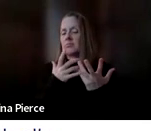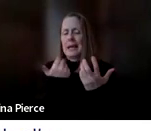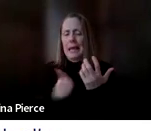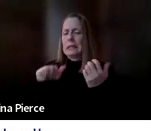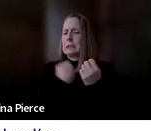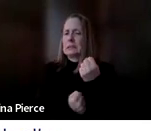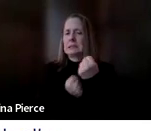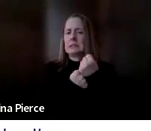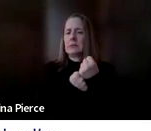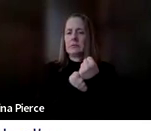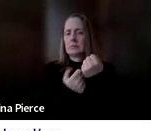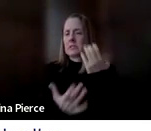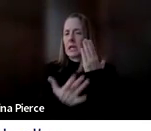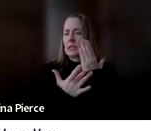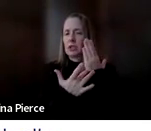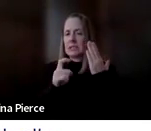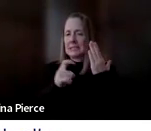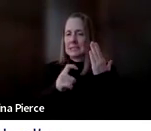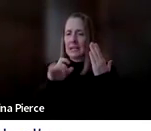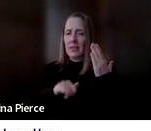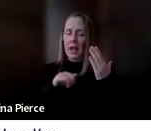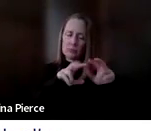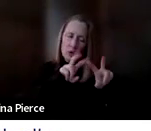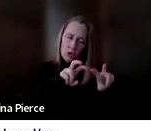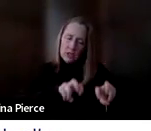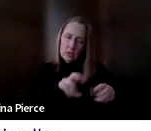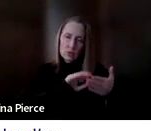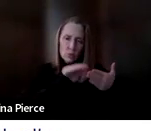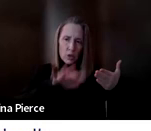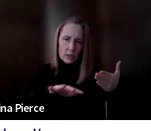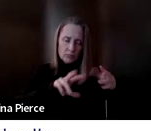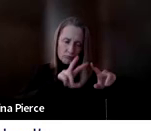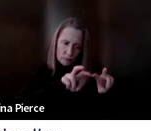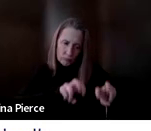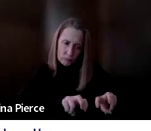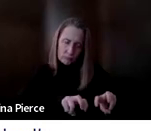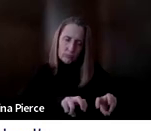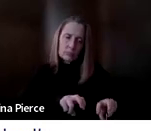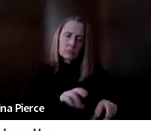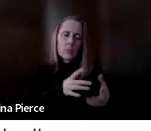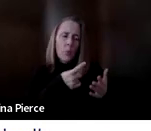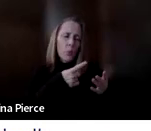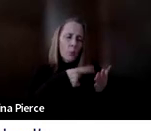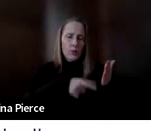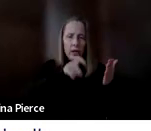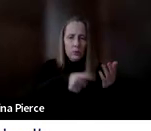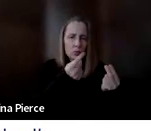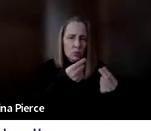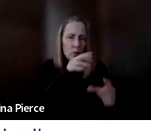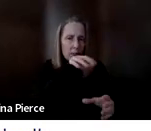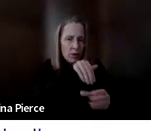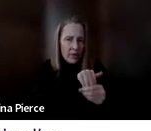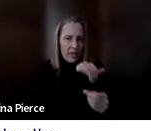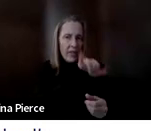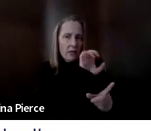needs. The SEP framework looks at the SEP framework the environment they're in, the tasks they're required to do within those environments, and the tools they